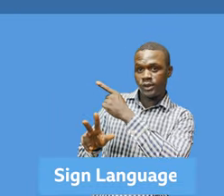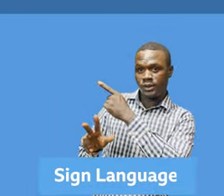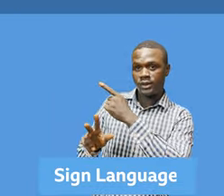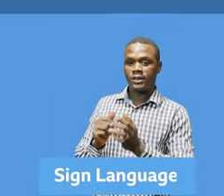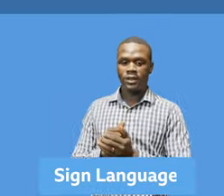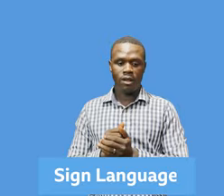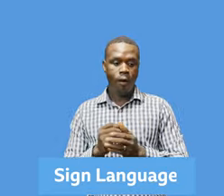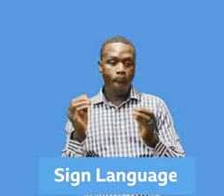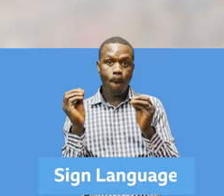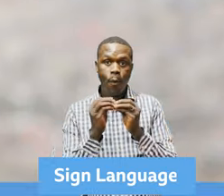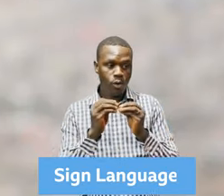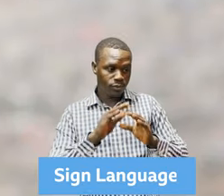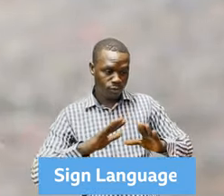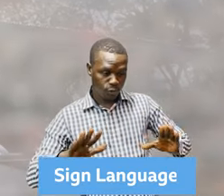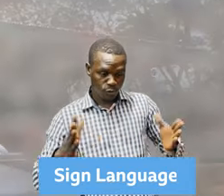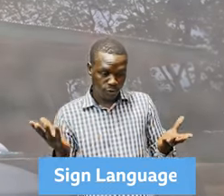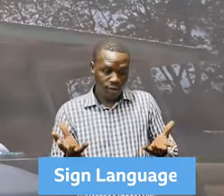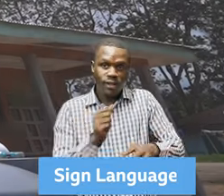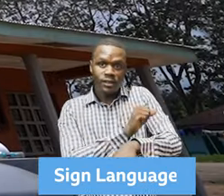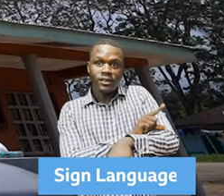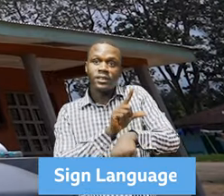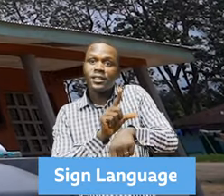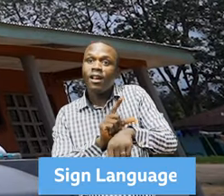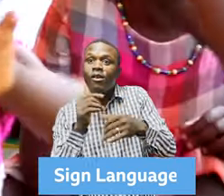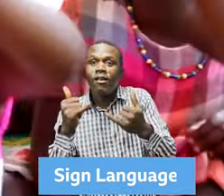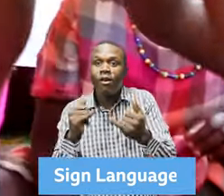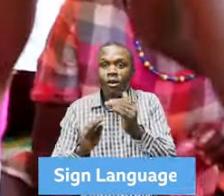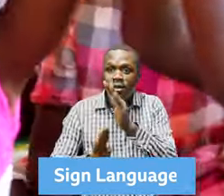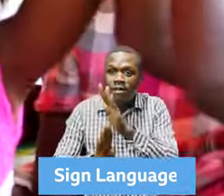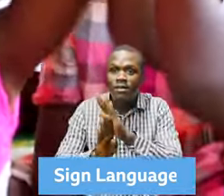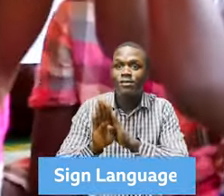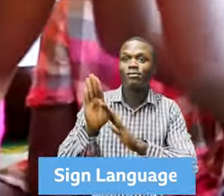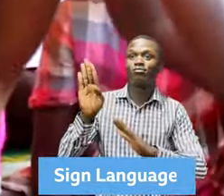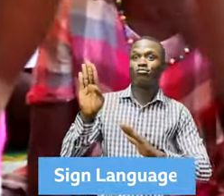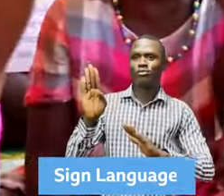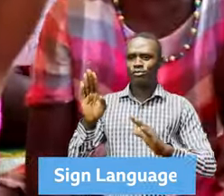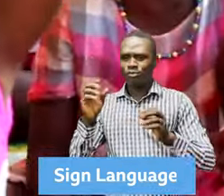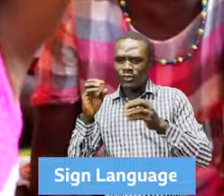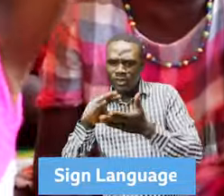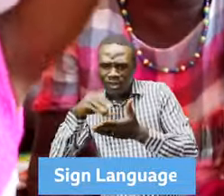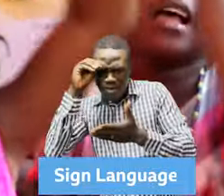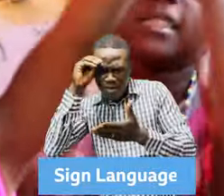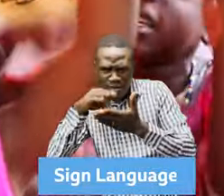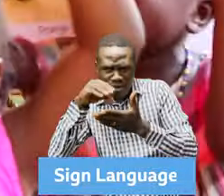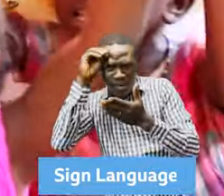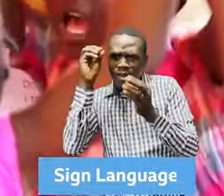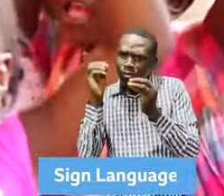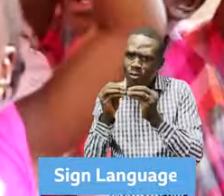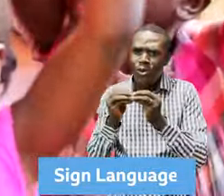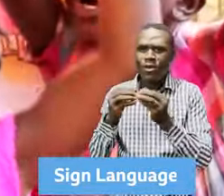access to basic services, where more children in Sierra Leone have had improved and meaningful learning outcomes,